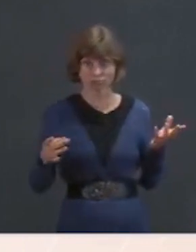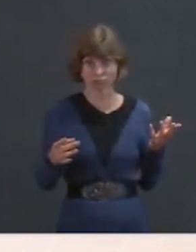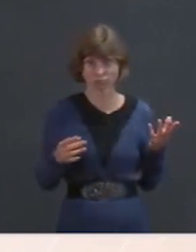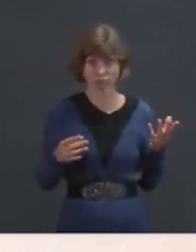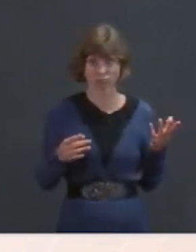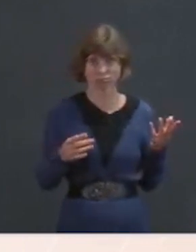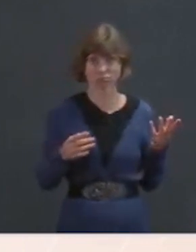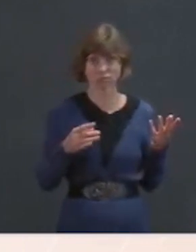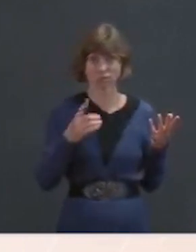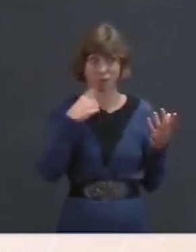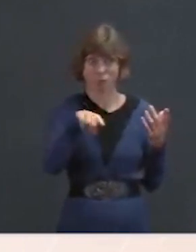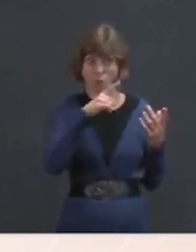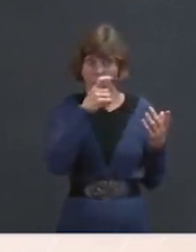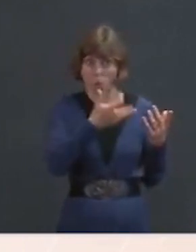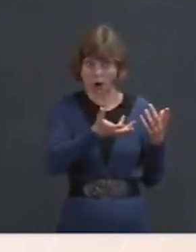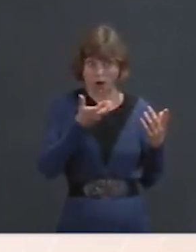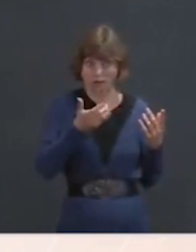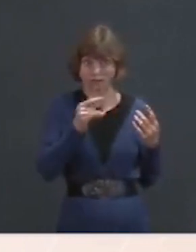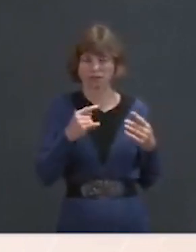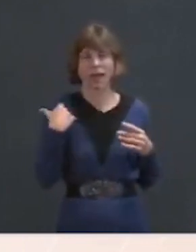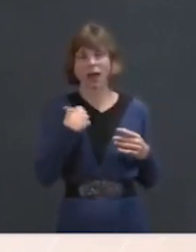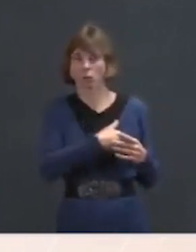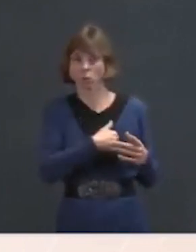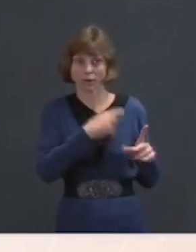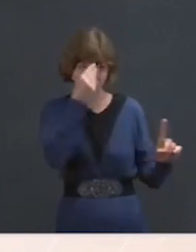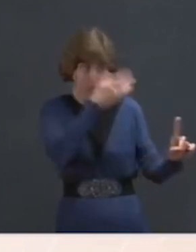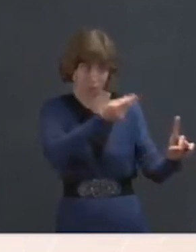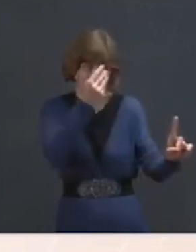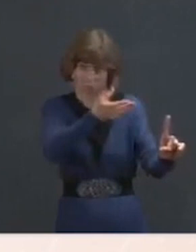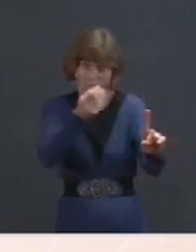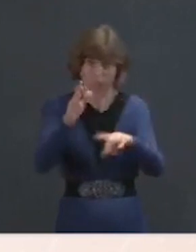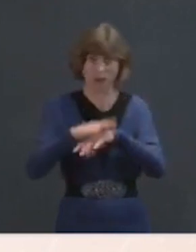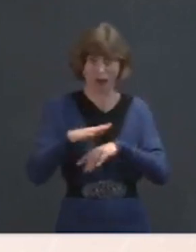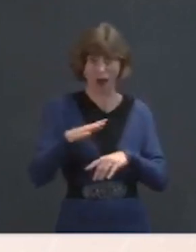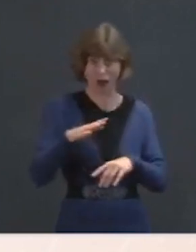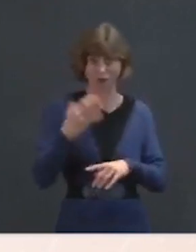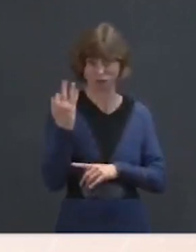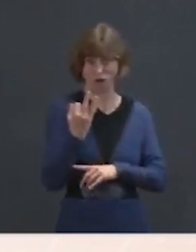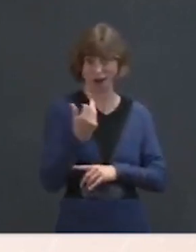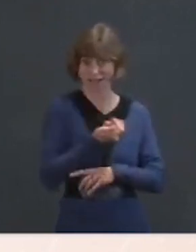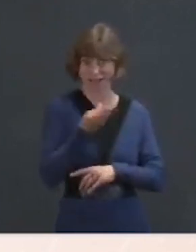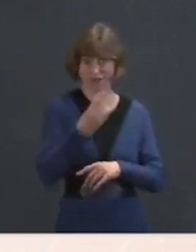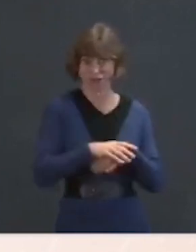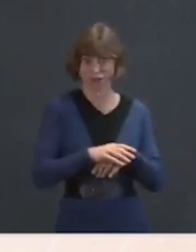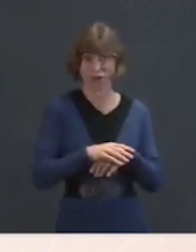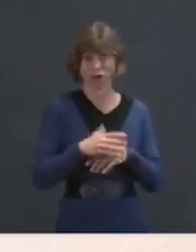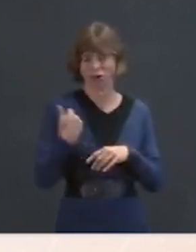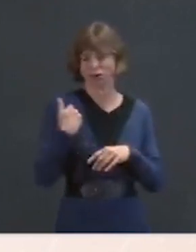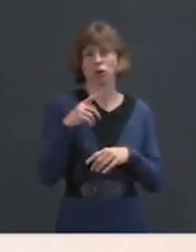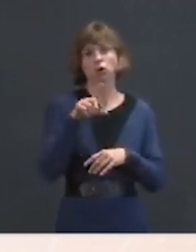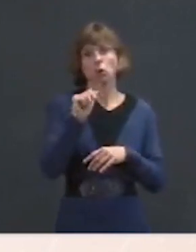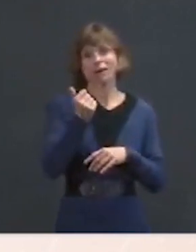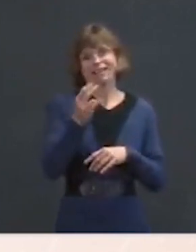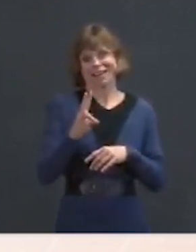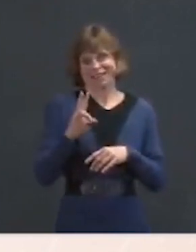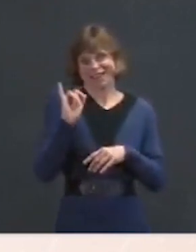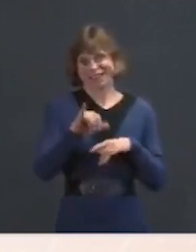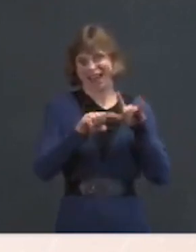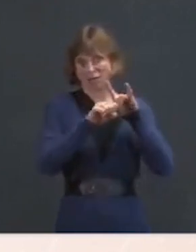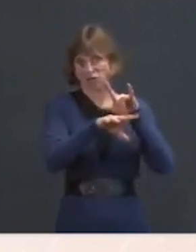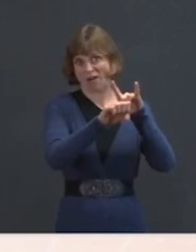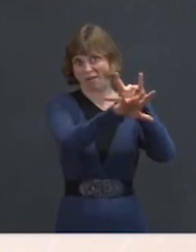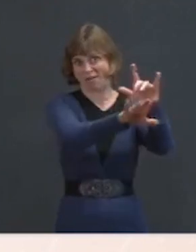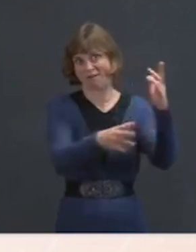concluded a range of notifications on Friday. In terms of the strike in 2017, that was a strike